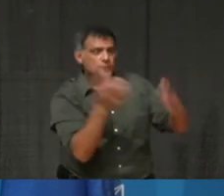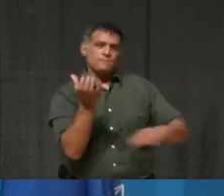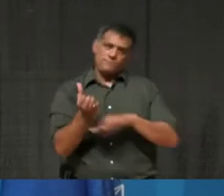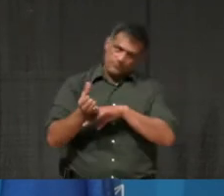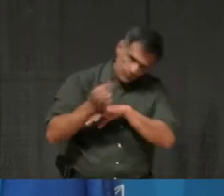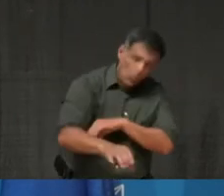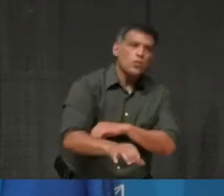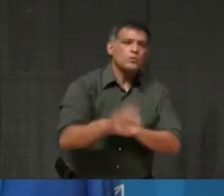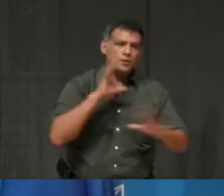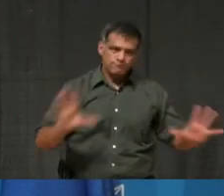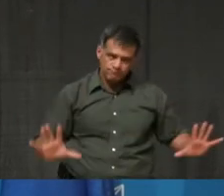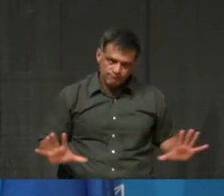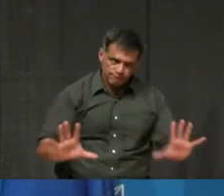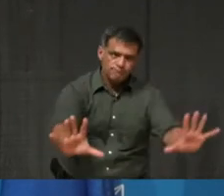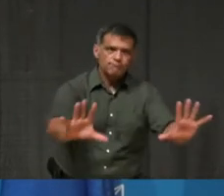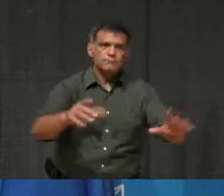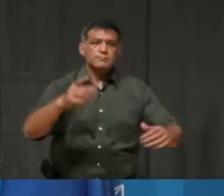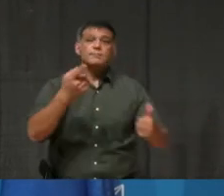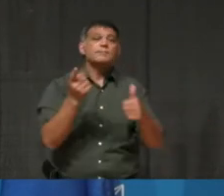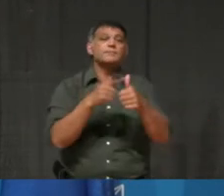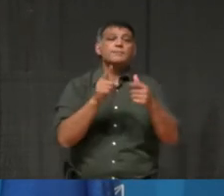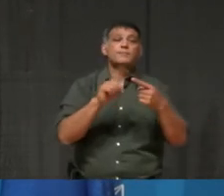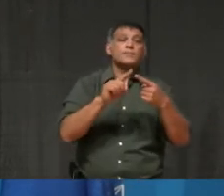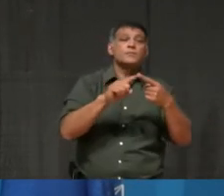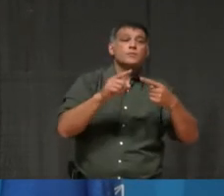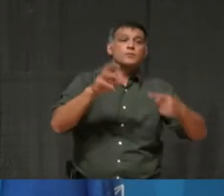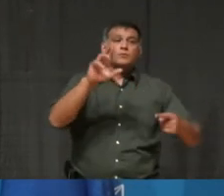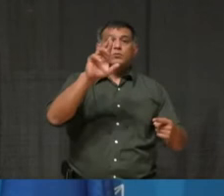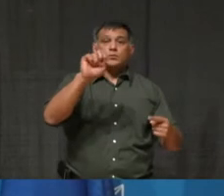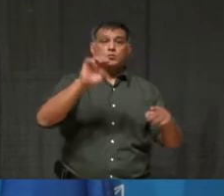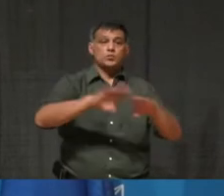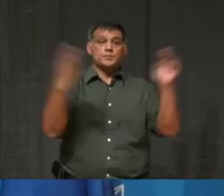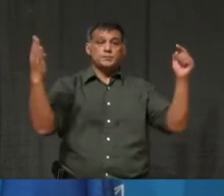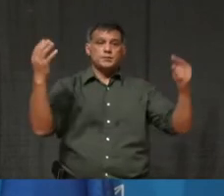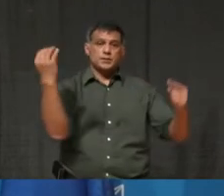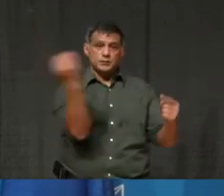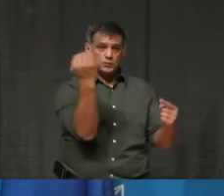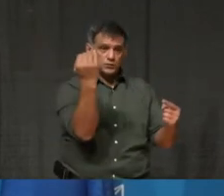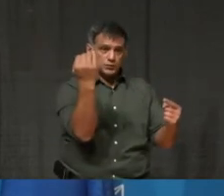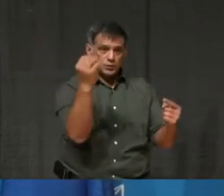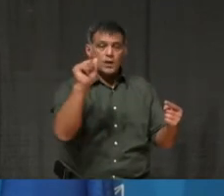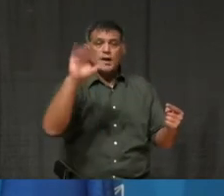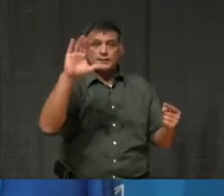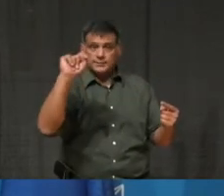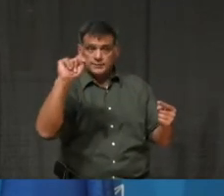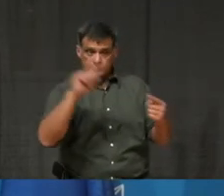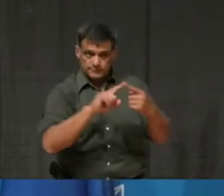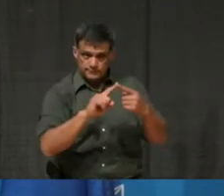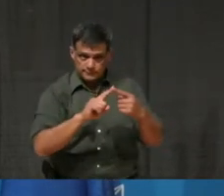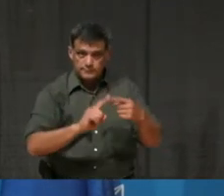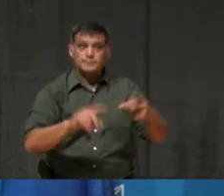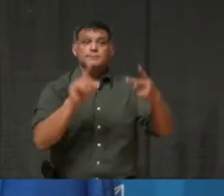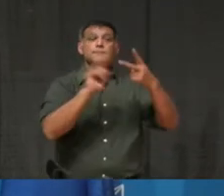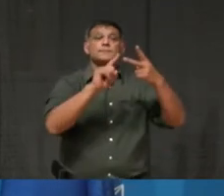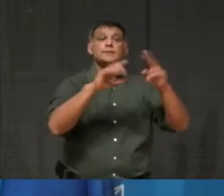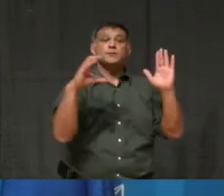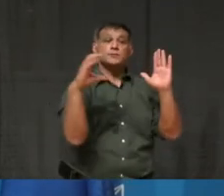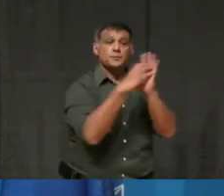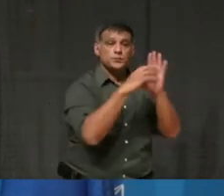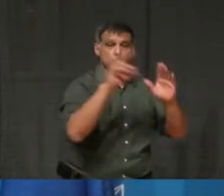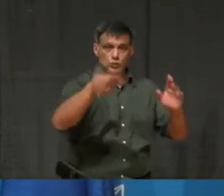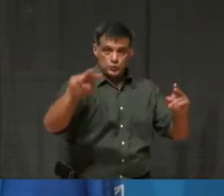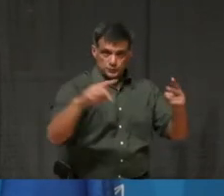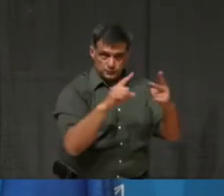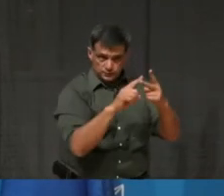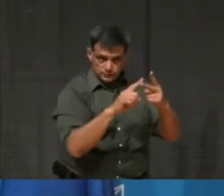the, uh, uh, uh, reopening of Ontario Act and all those other pieces, in addition to, uh, a few section 22 orders, class section 22